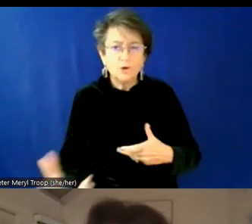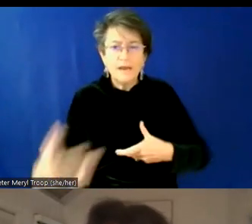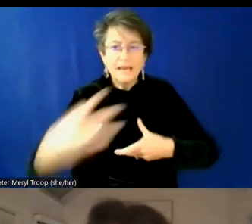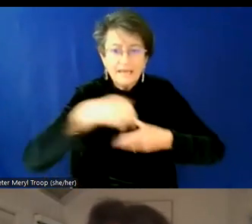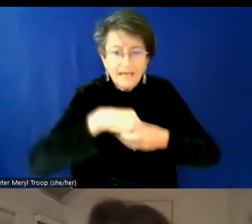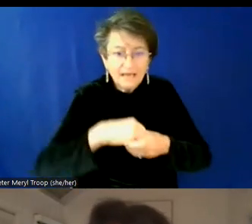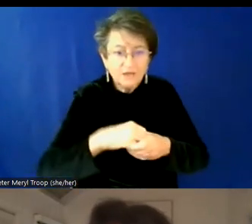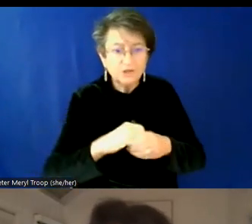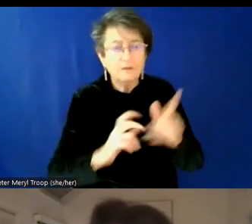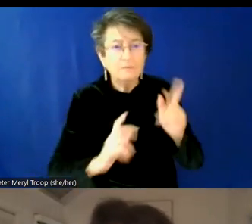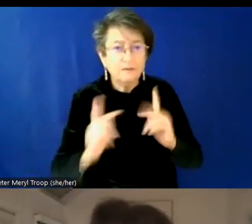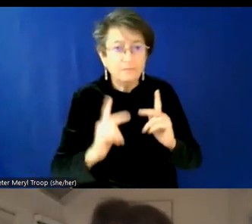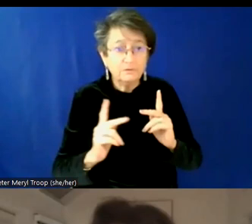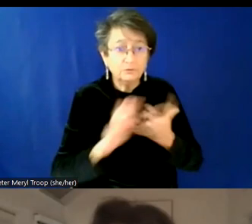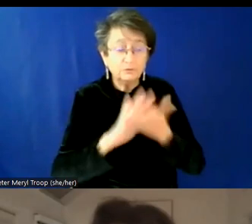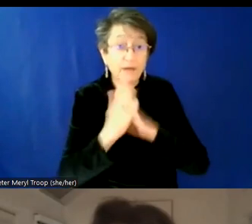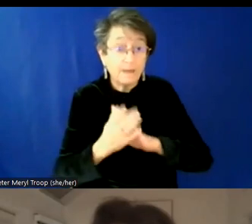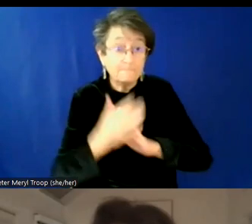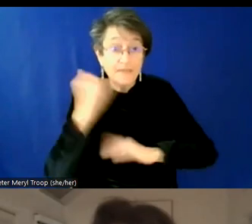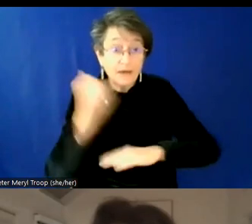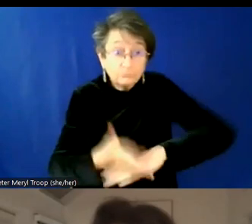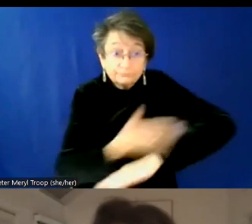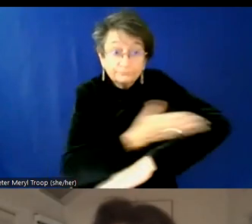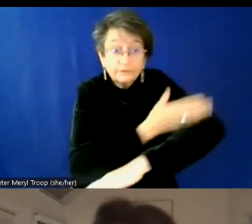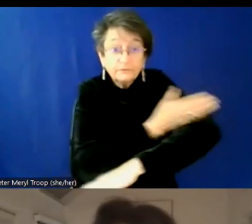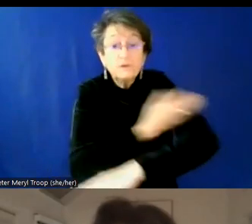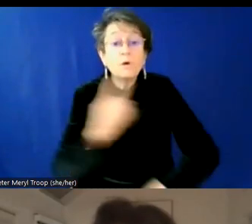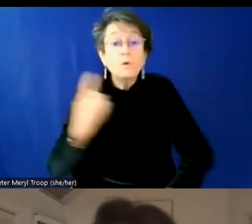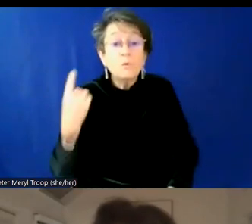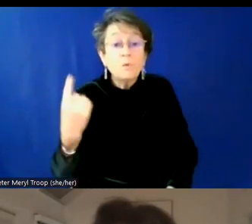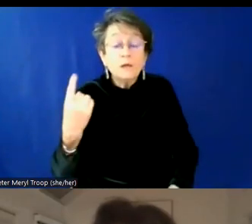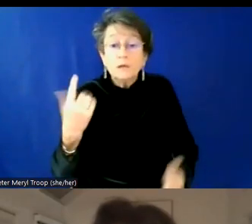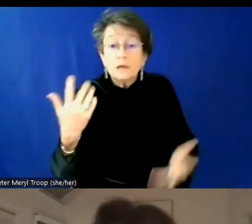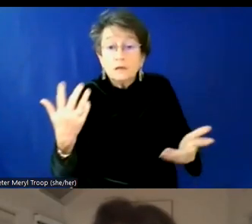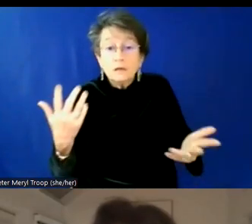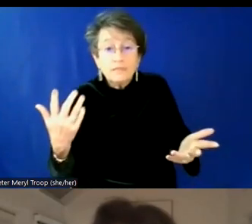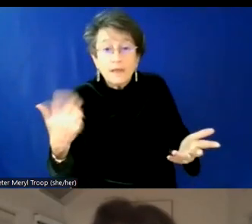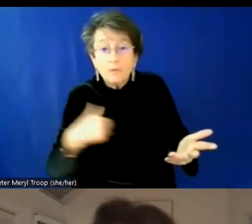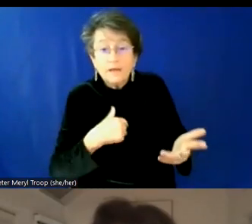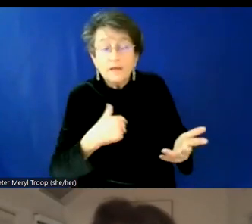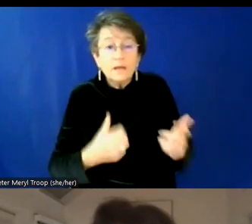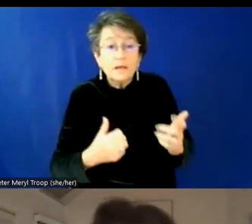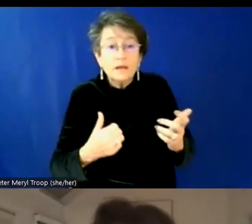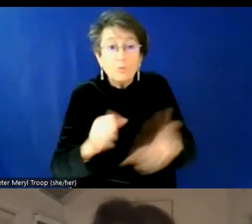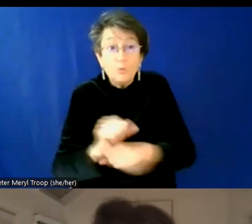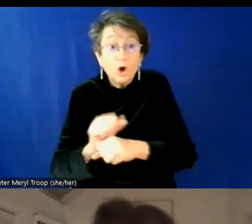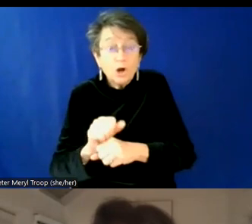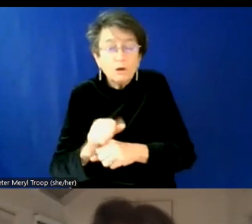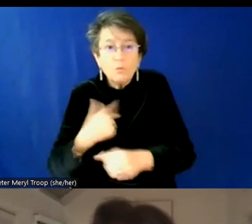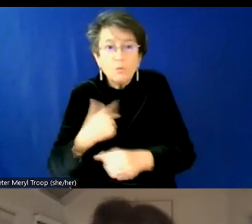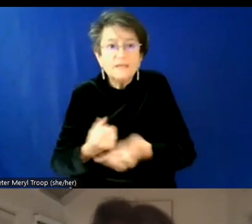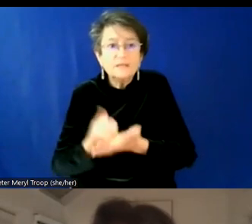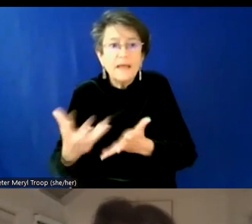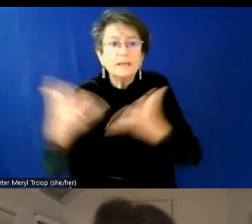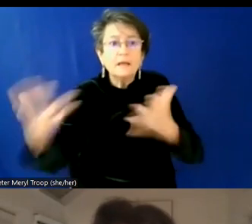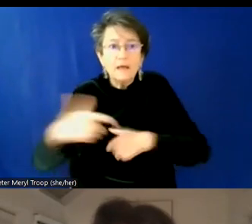workplaces are one of the, the communities that we spend the most time in. And, uh, frankly, our,